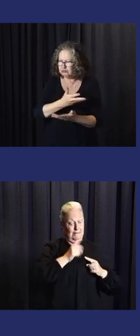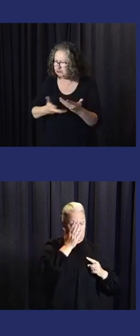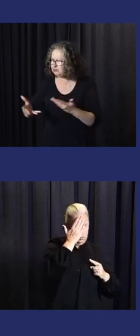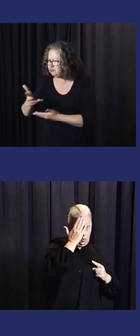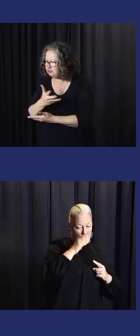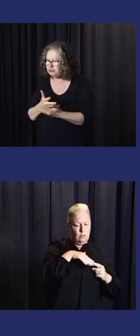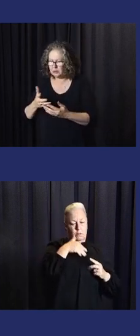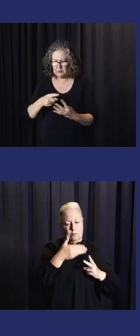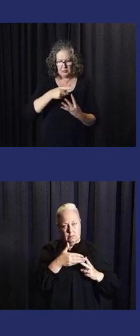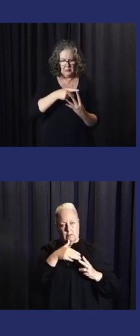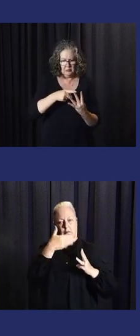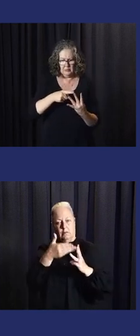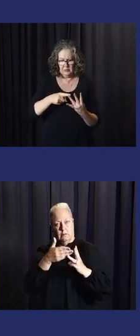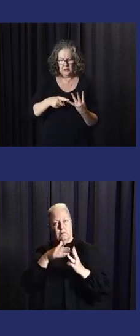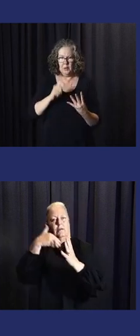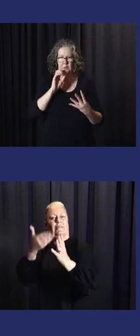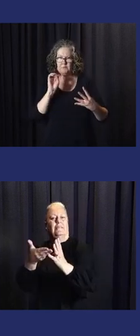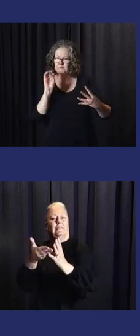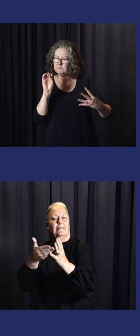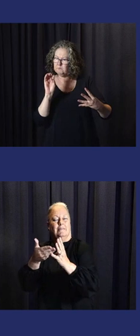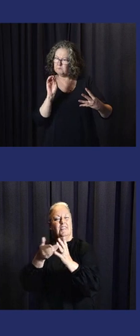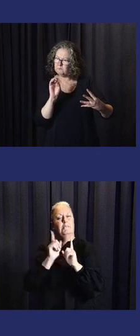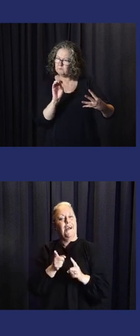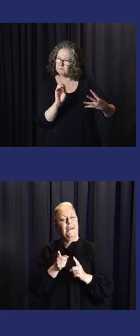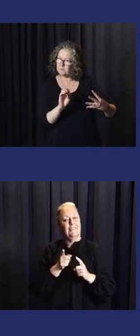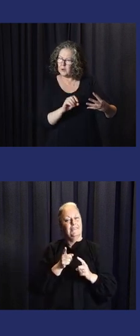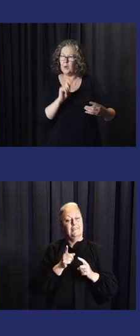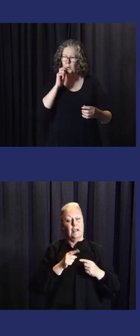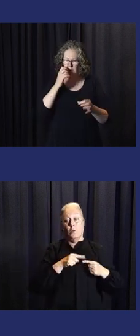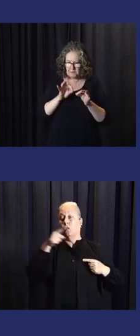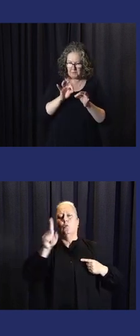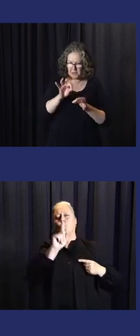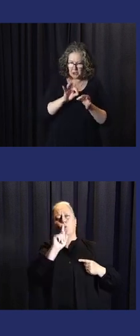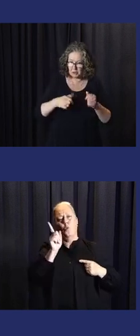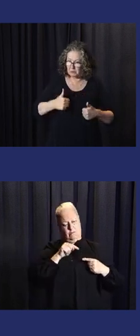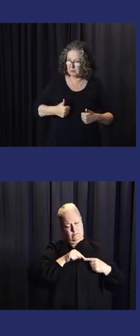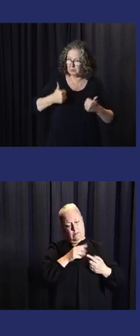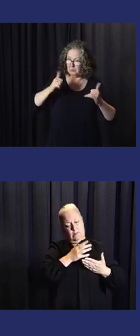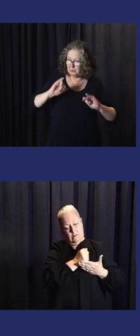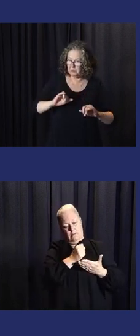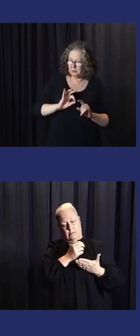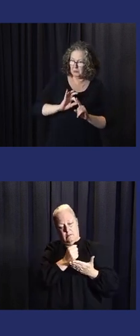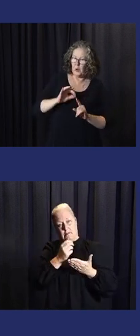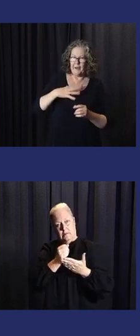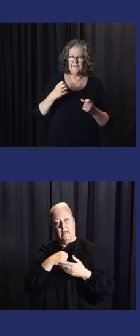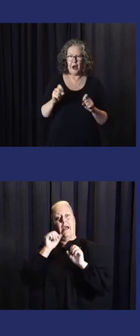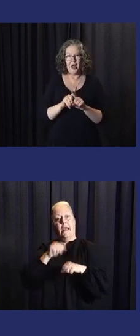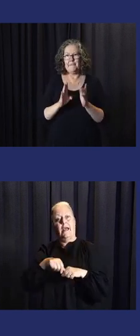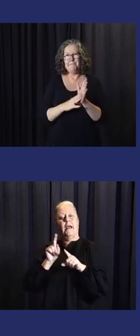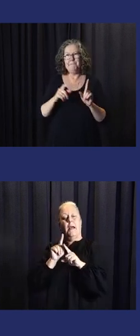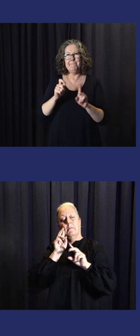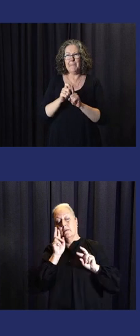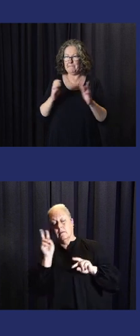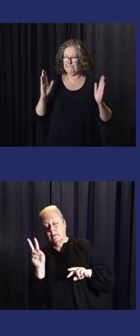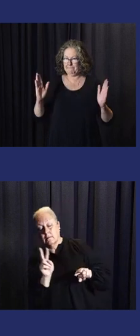the basis formed for all of them. It will be provided. They will comment on it. And each of those pillars will then fill in all these blocks. And we